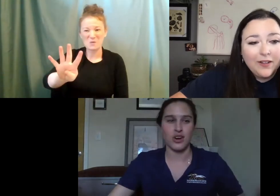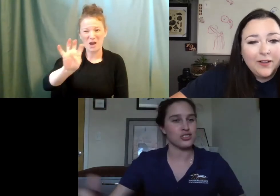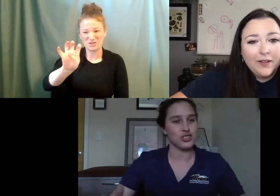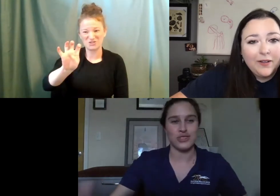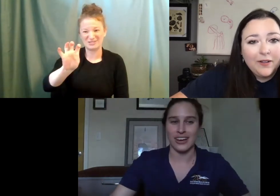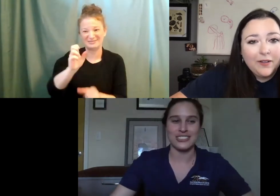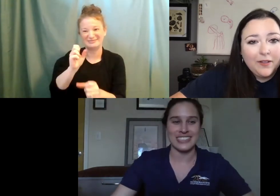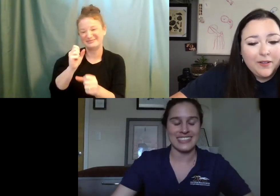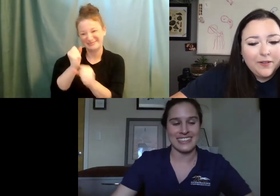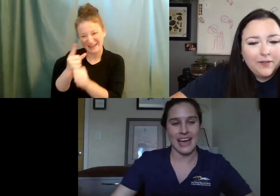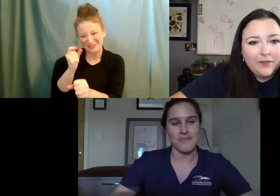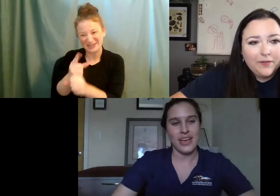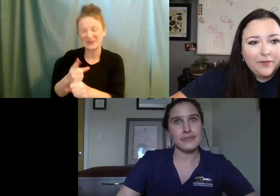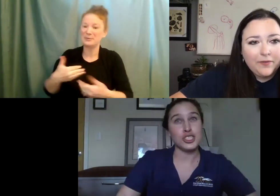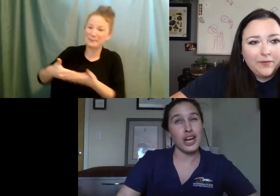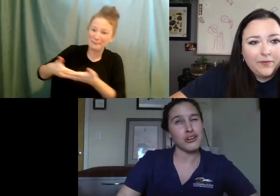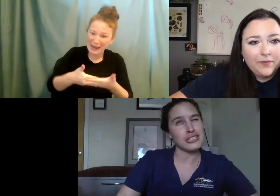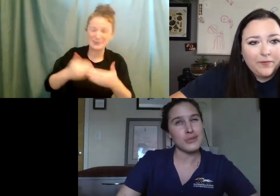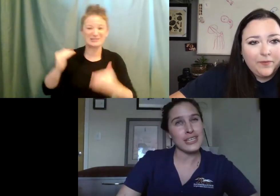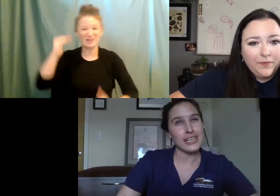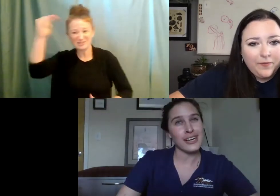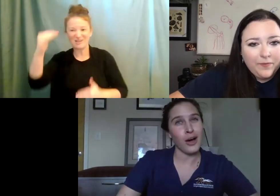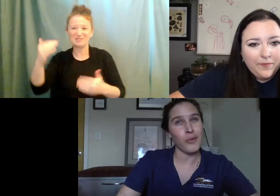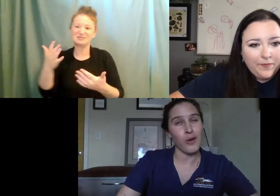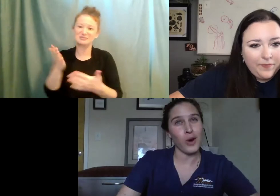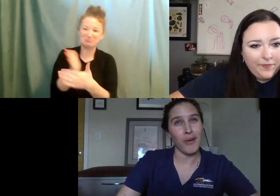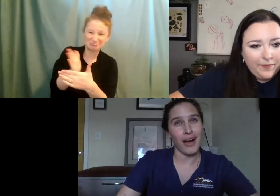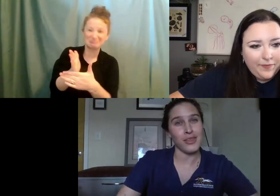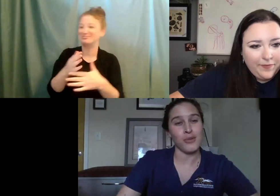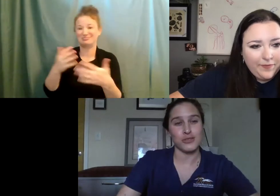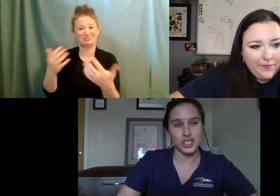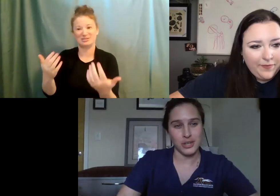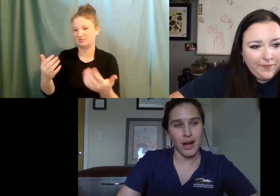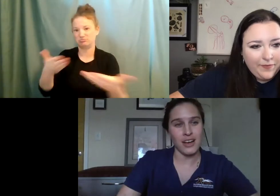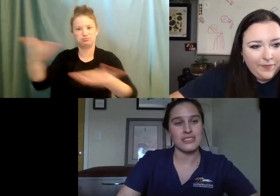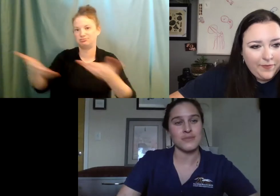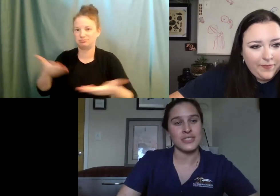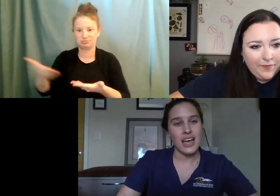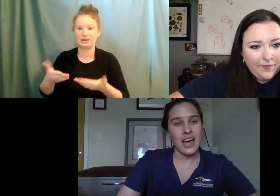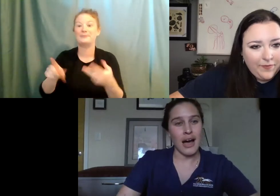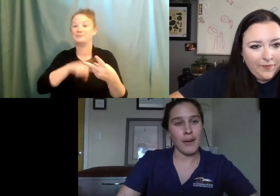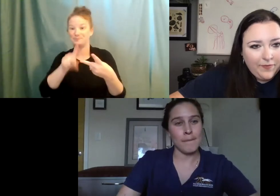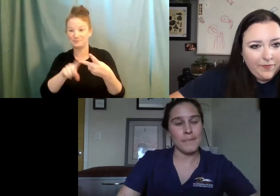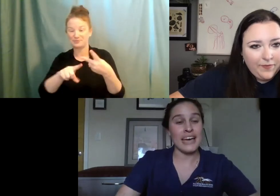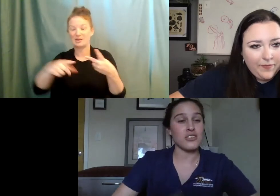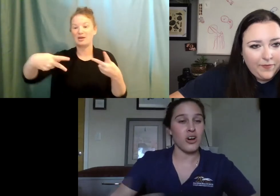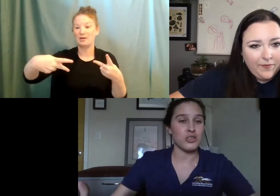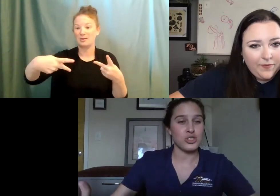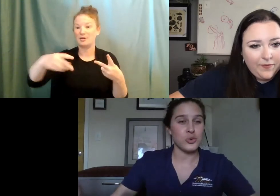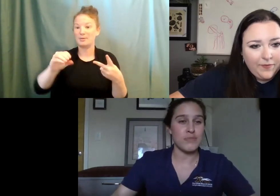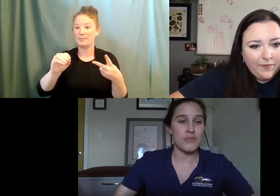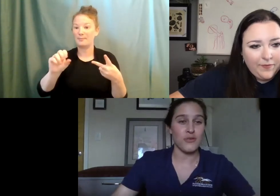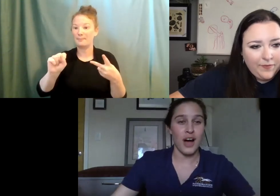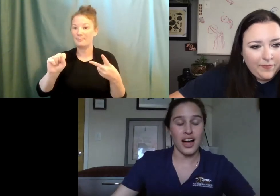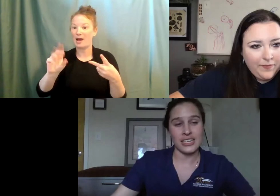babies, adults, juveniles, things like that. Um, generally speaking, coming up right behind them are Virginia possums. Um, but that's